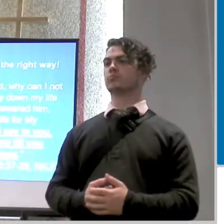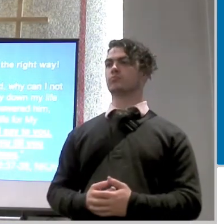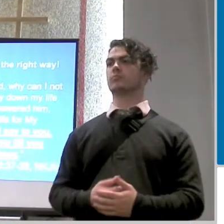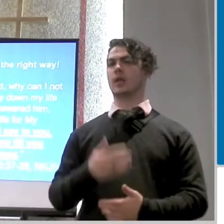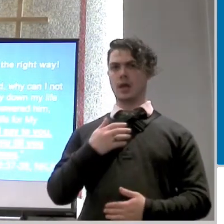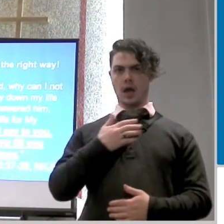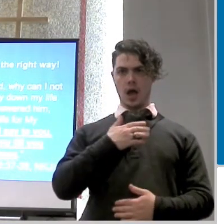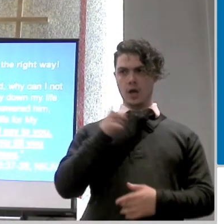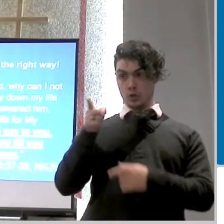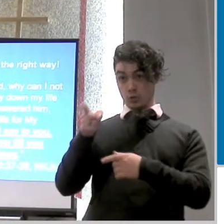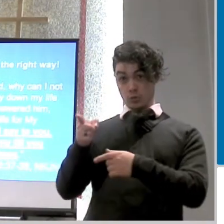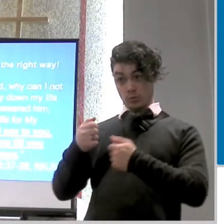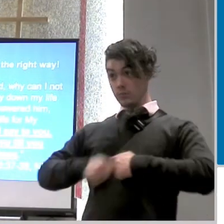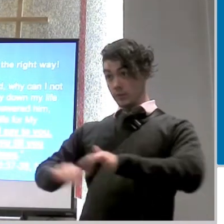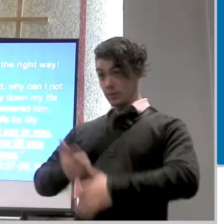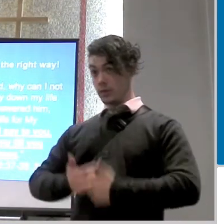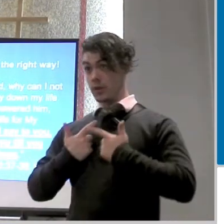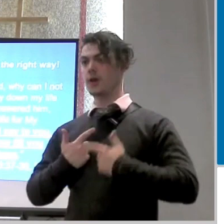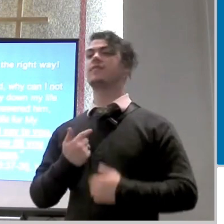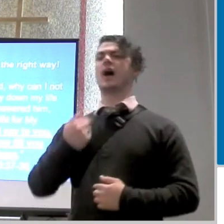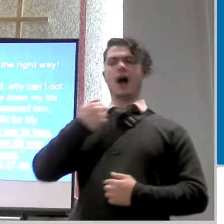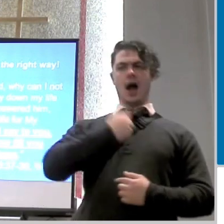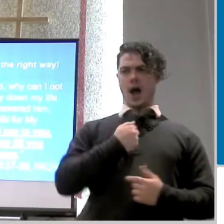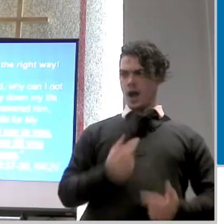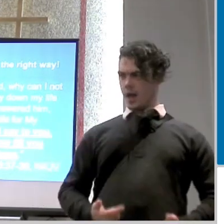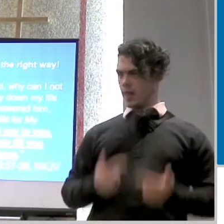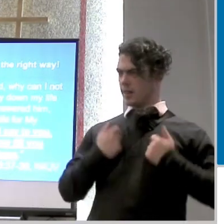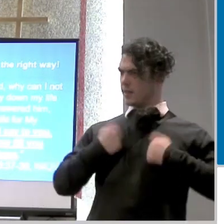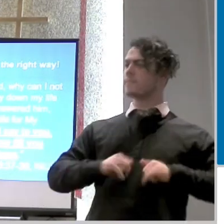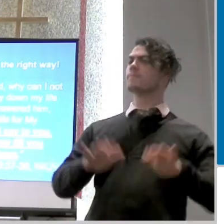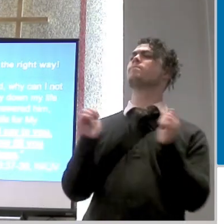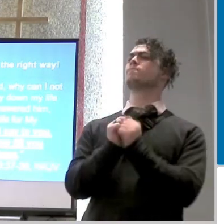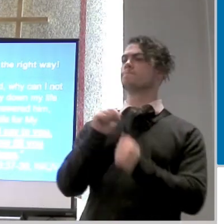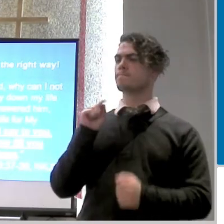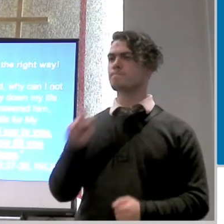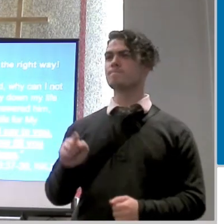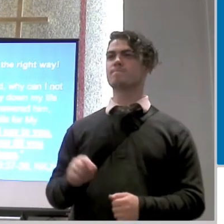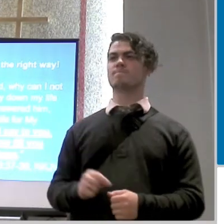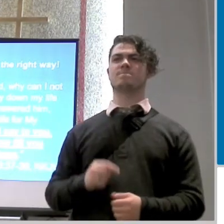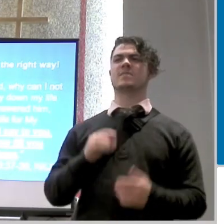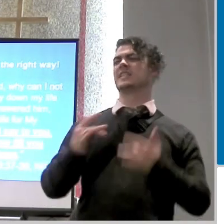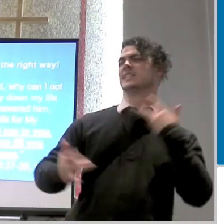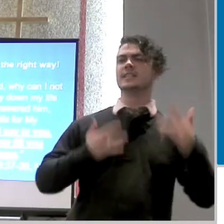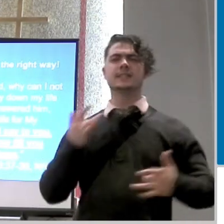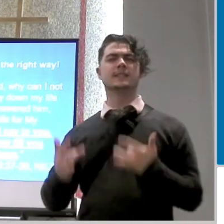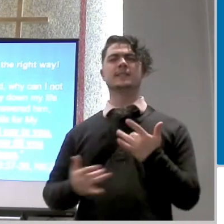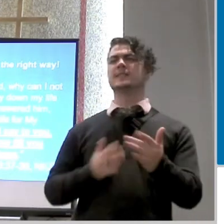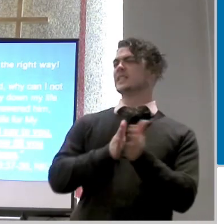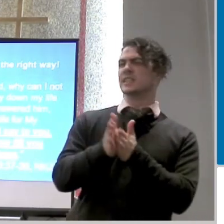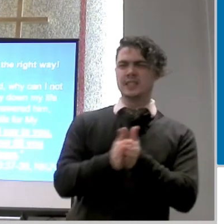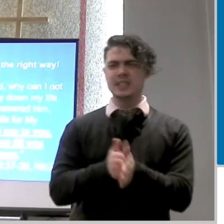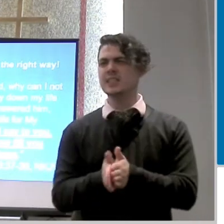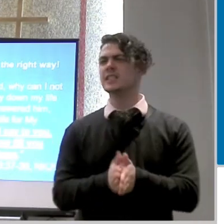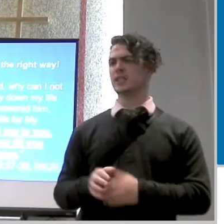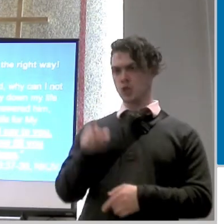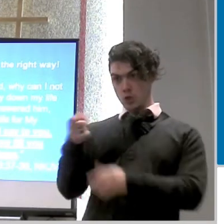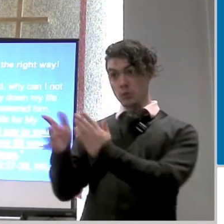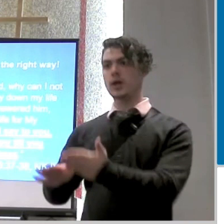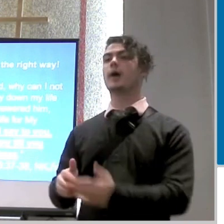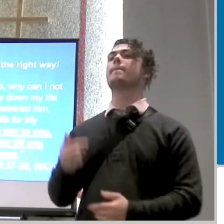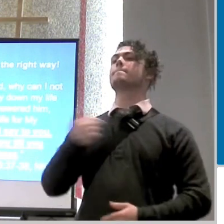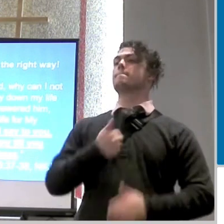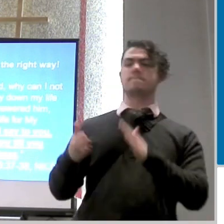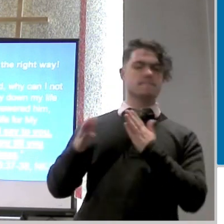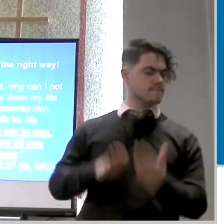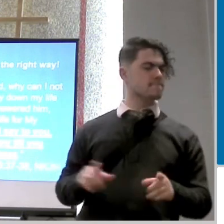life i'll lay down my life with you right can you imagine peter's zeal and his excitement like lord if you're gonna die i'm gonna die too